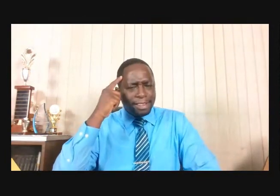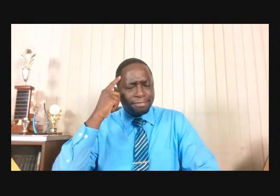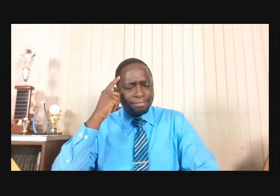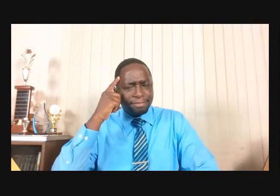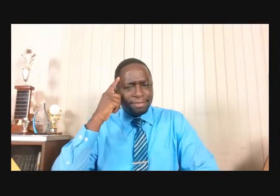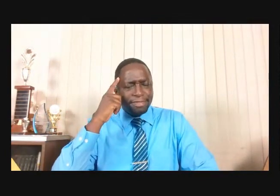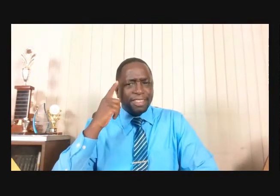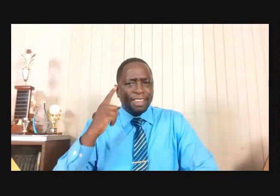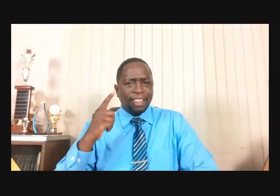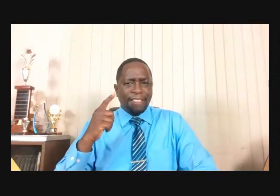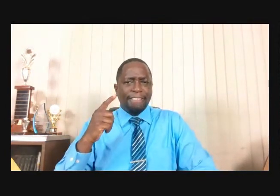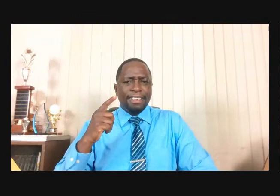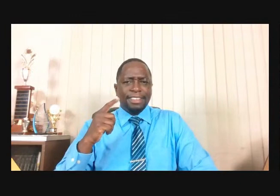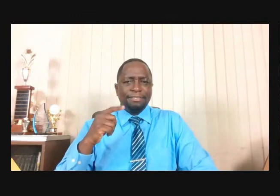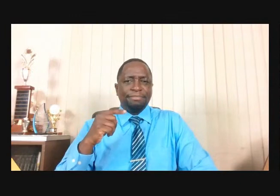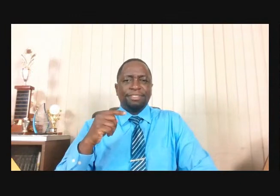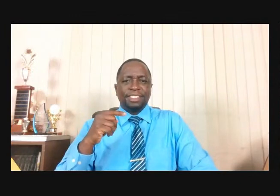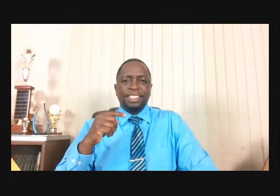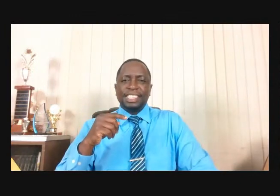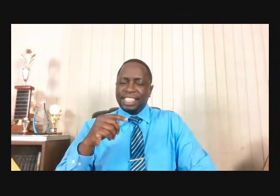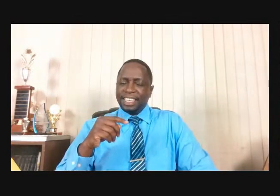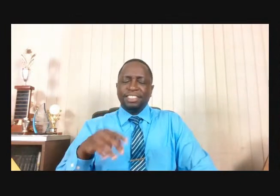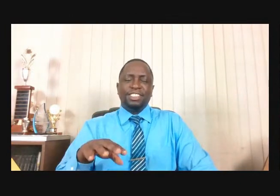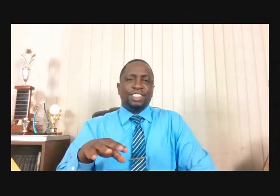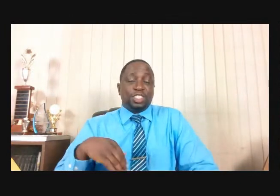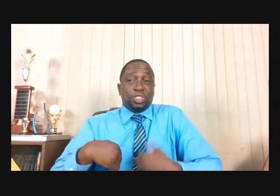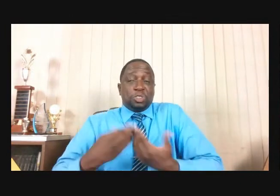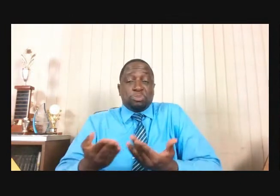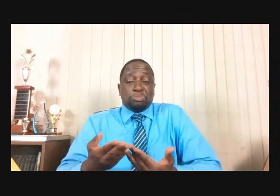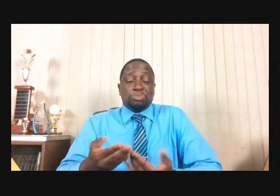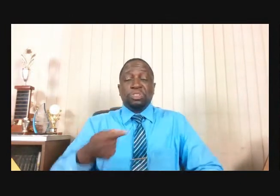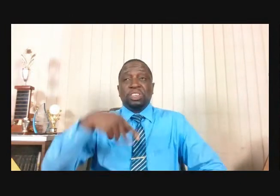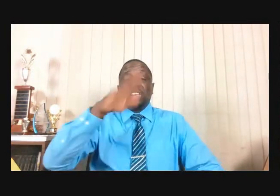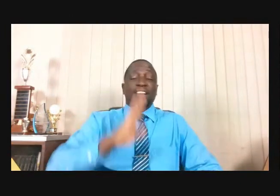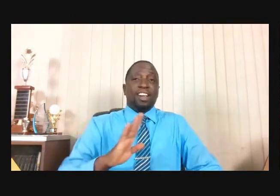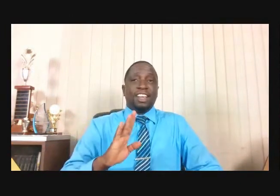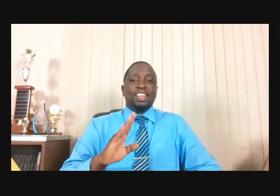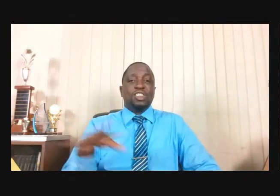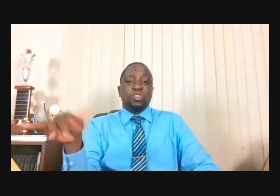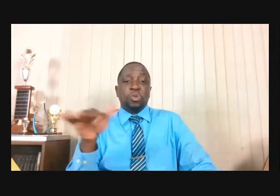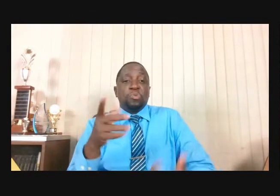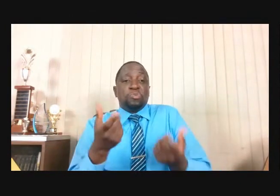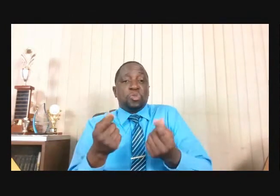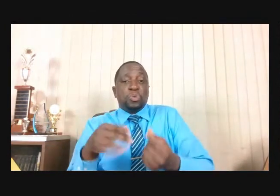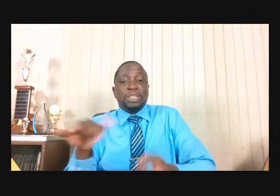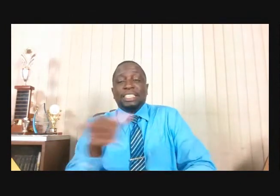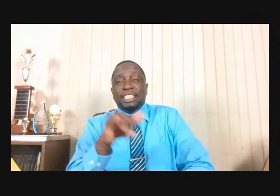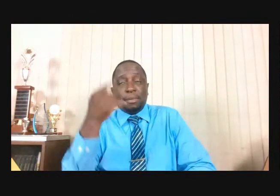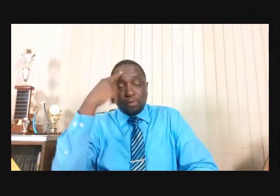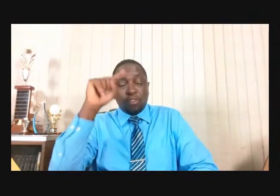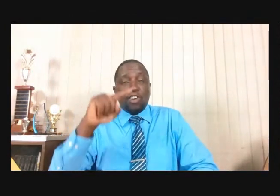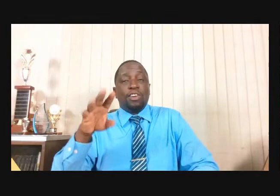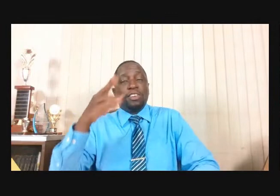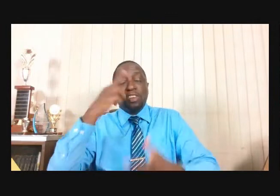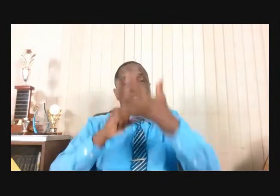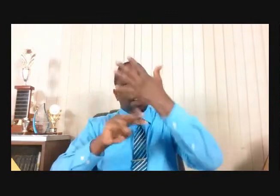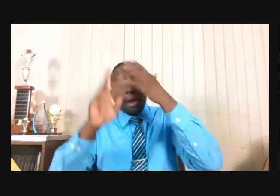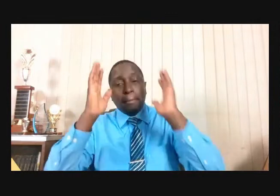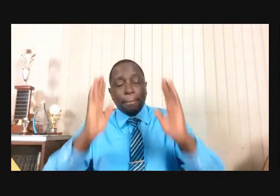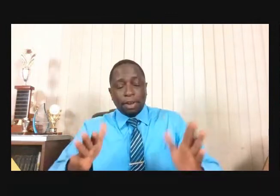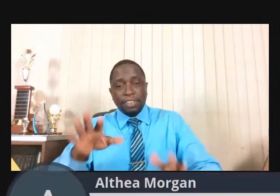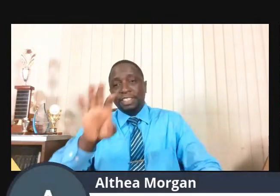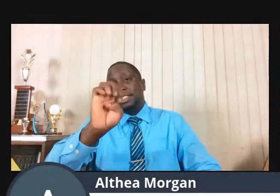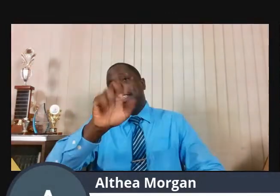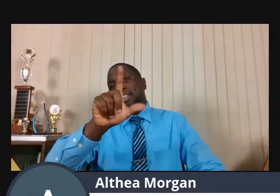God said, all right, all right, Elijah, speak. Let me hear your complaints. So in verse 4,